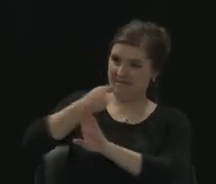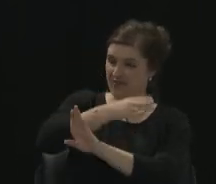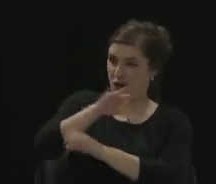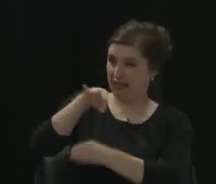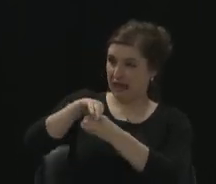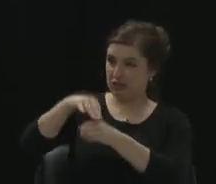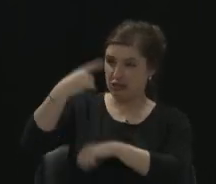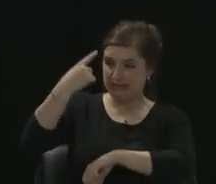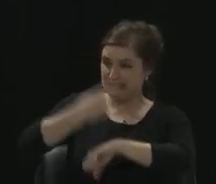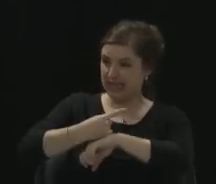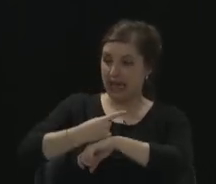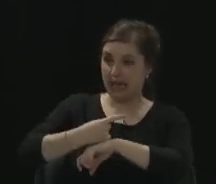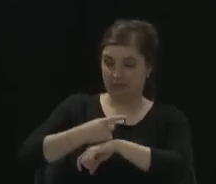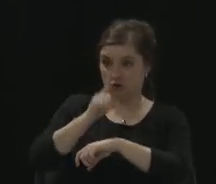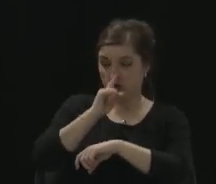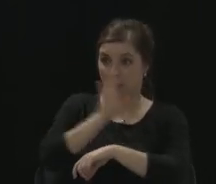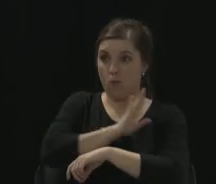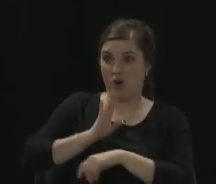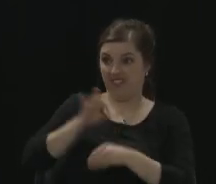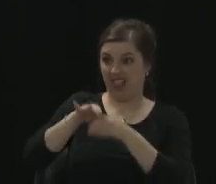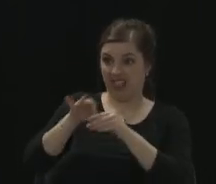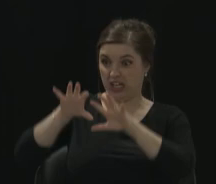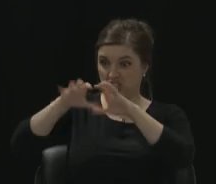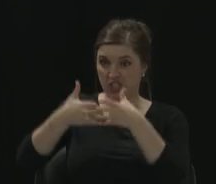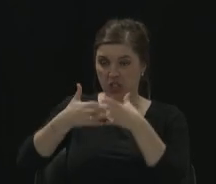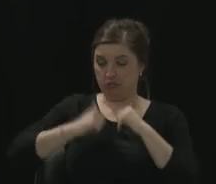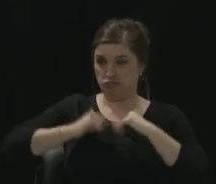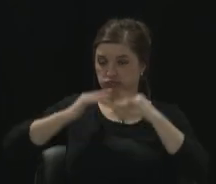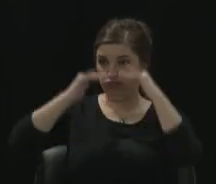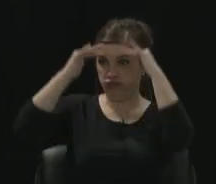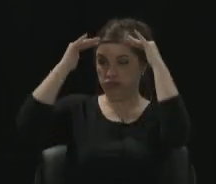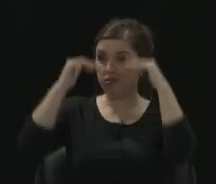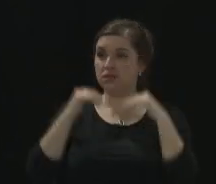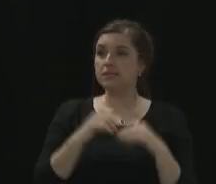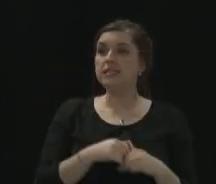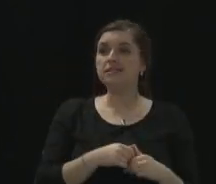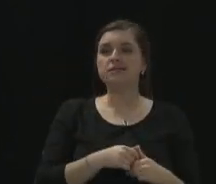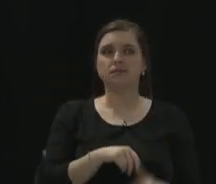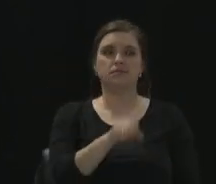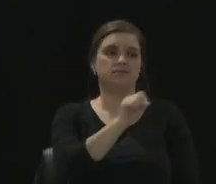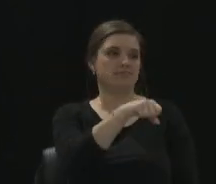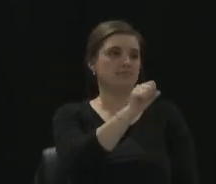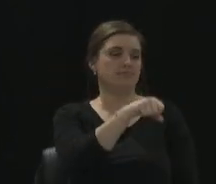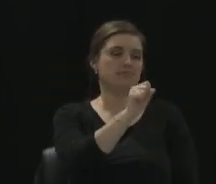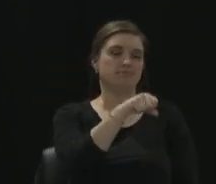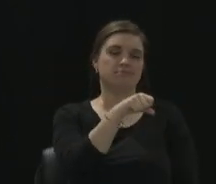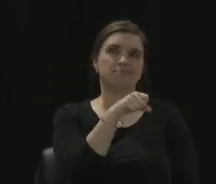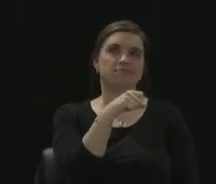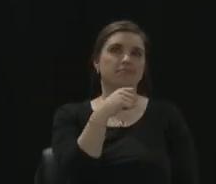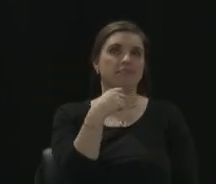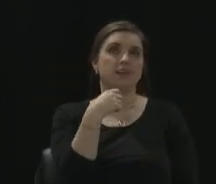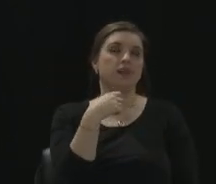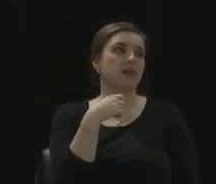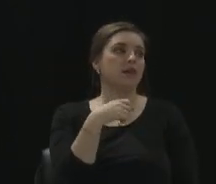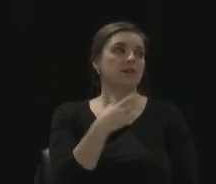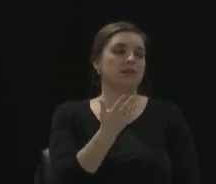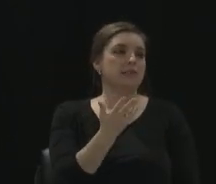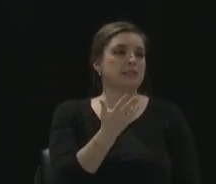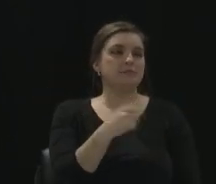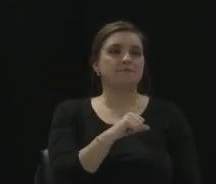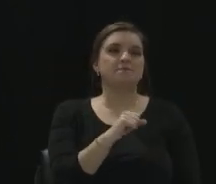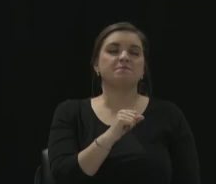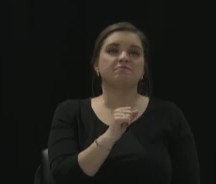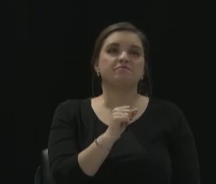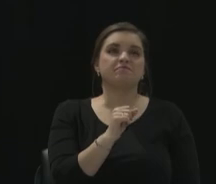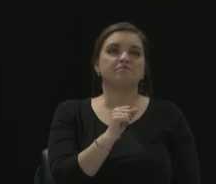nightmarish for the Board of Elections. Absolutely. We were doing voting. It was, you know, 2, I'm